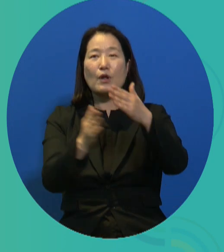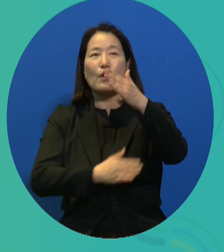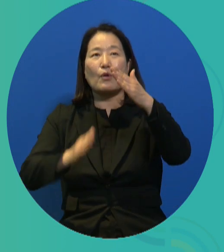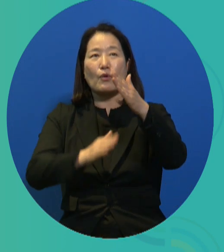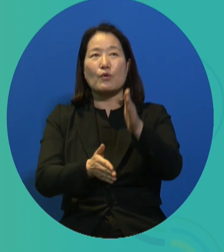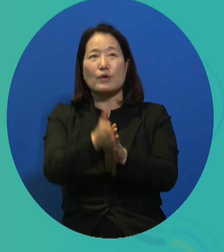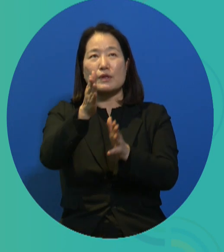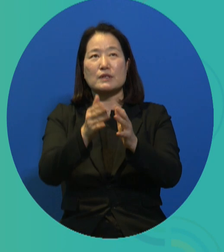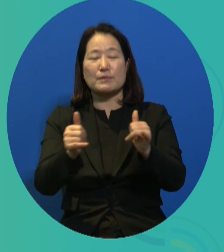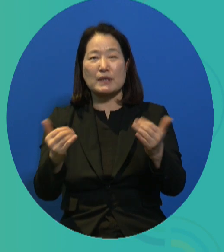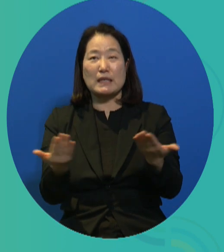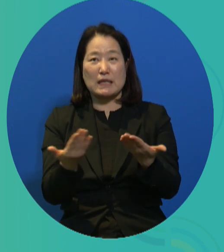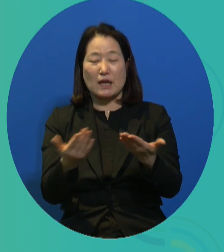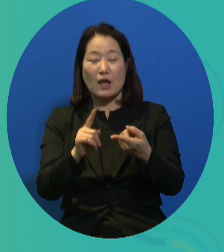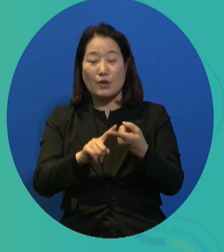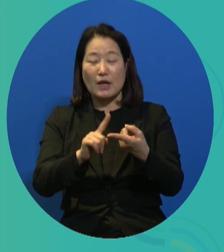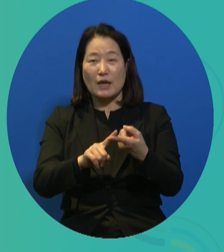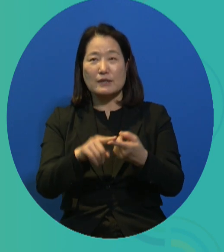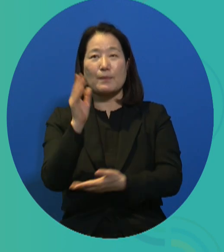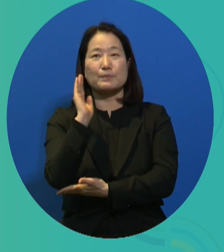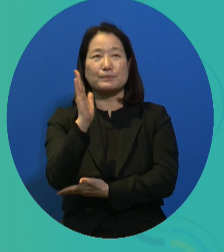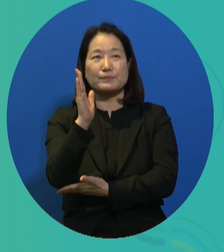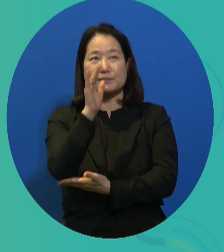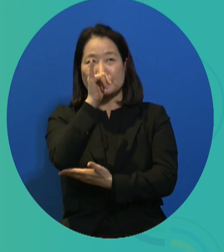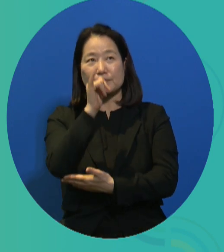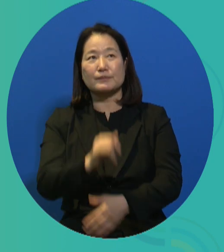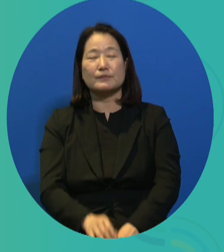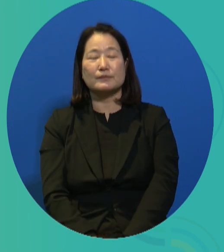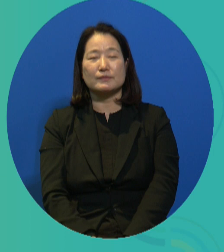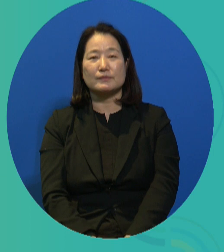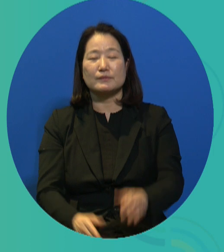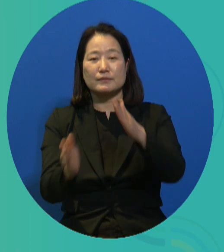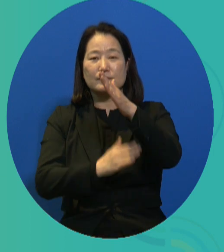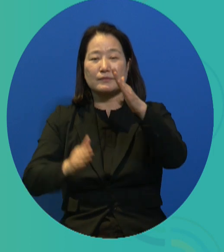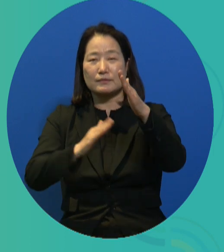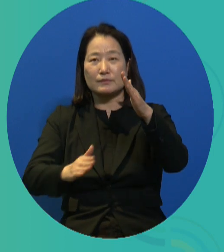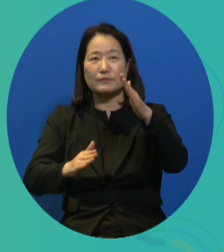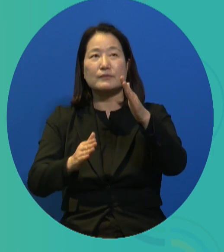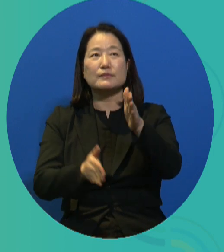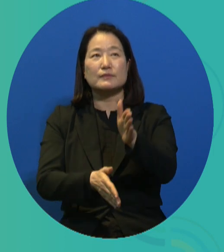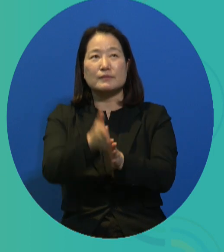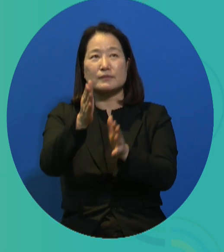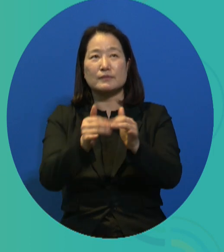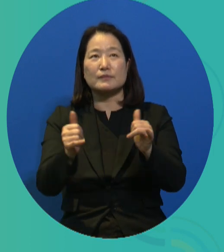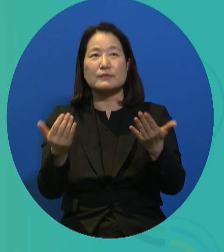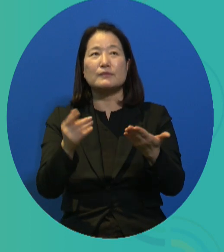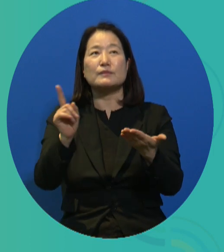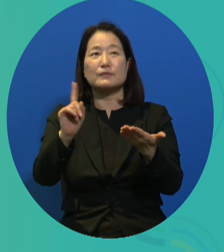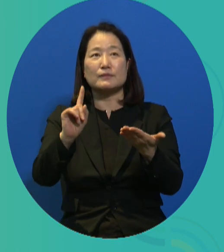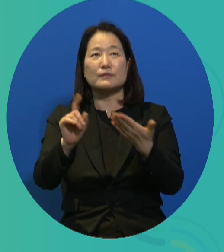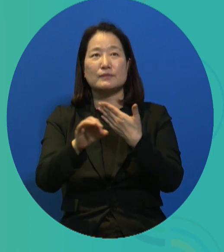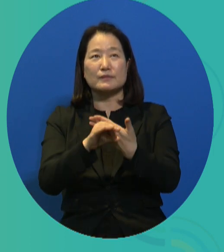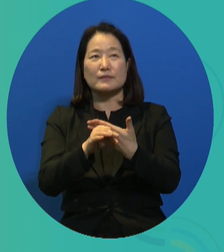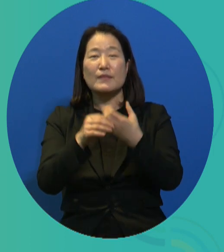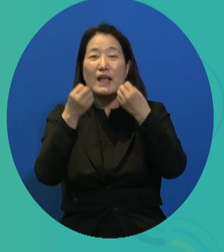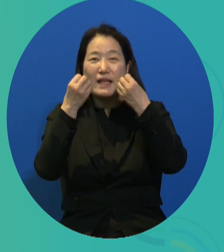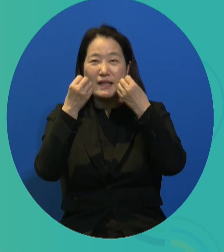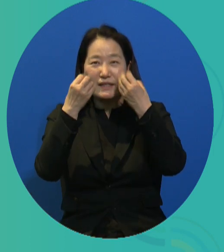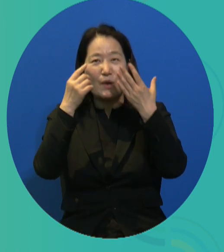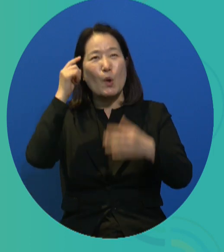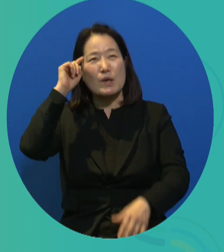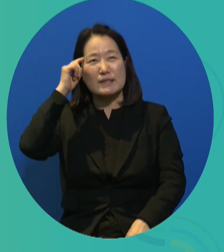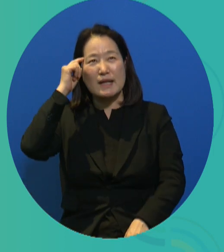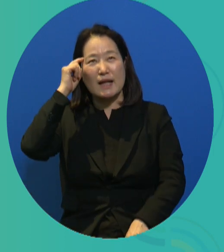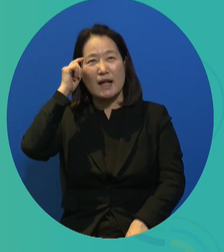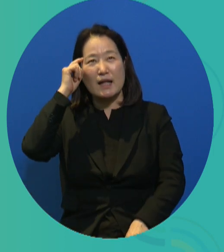against the local government and the central government. So if I were to talk a little bit about public citizen work, this is a concept. It's a newly introduced